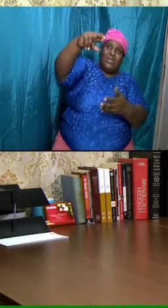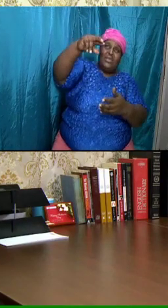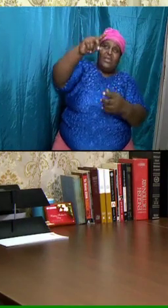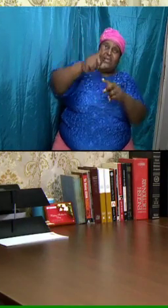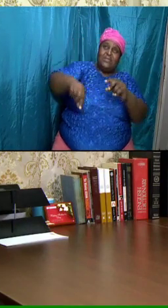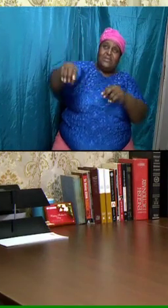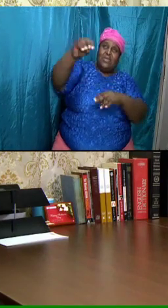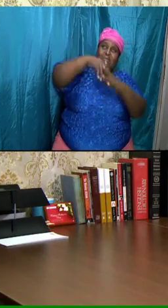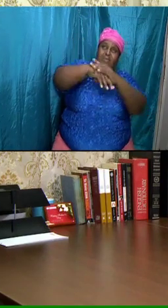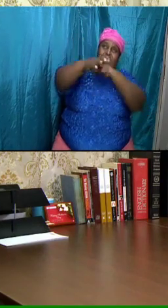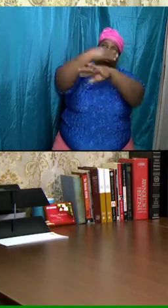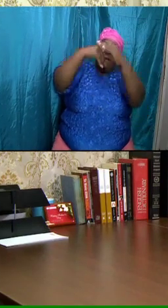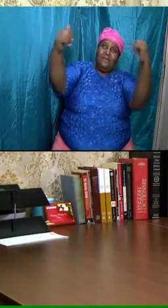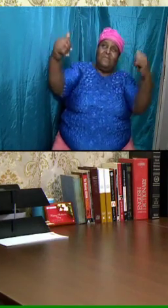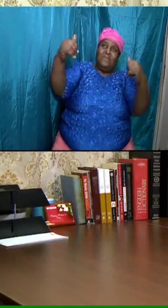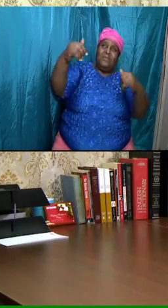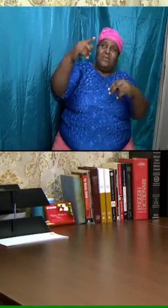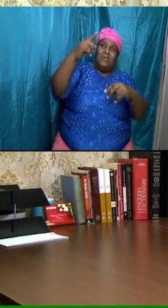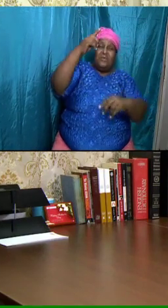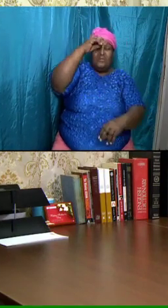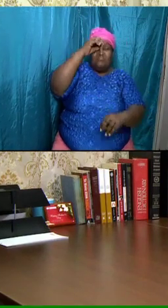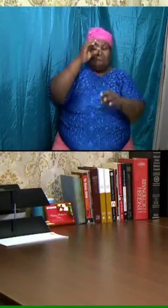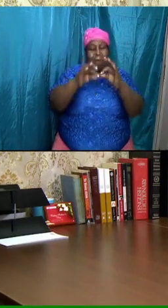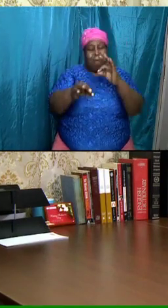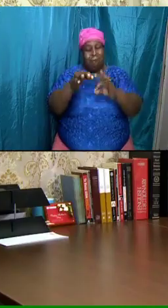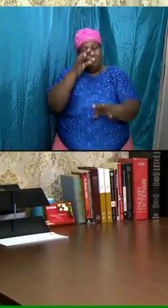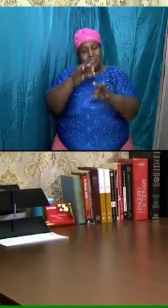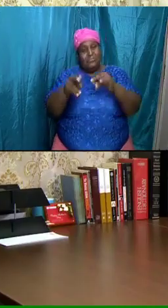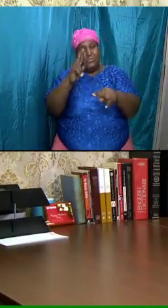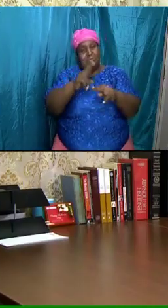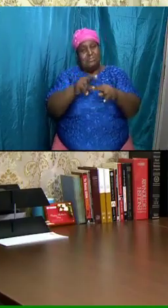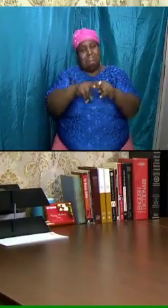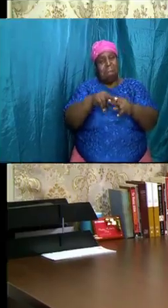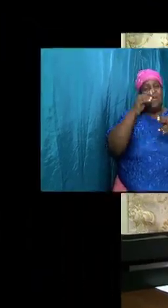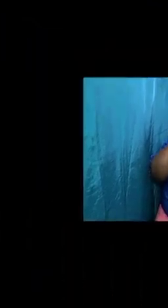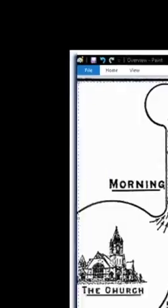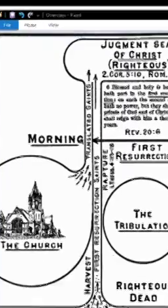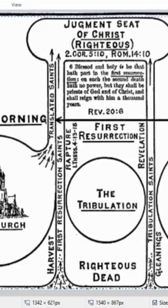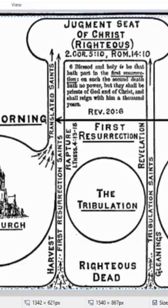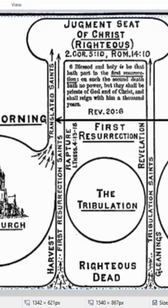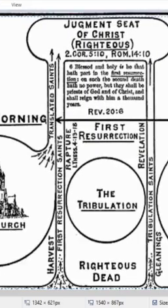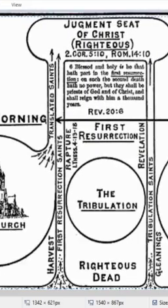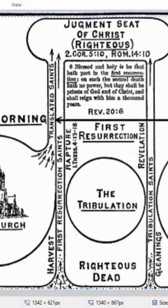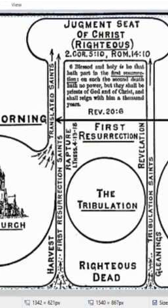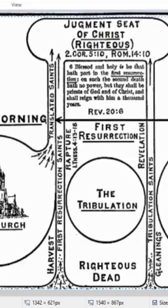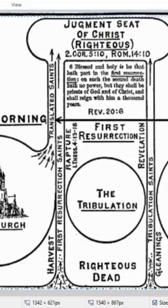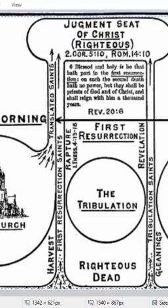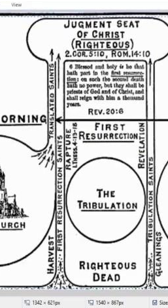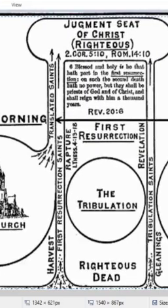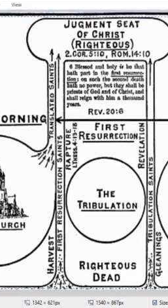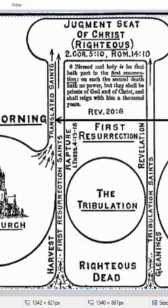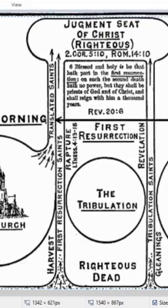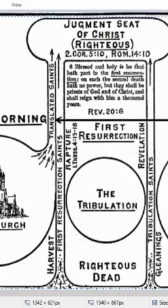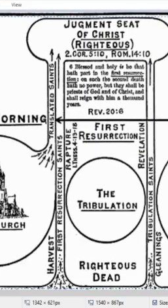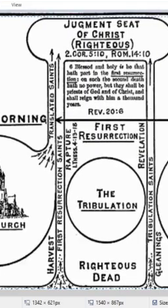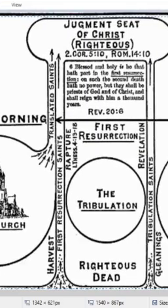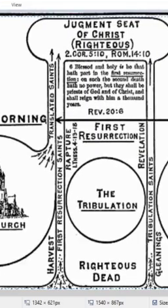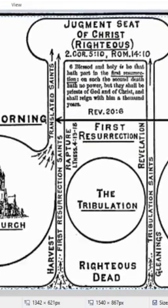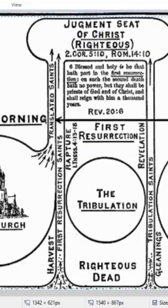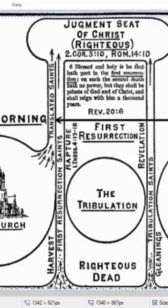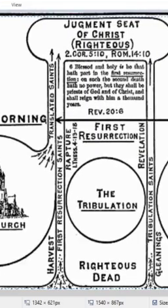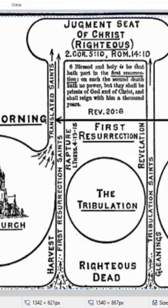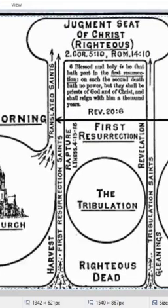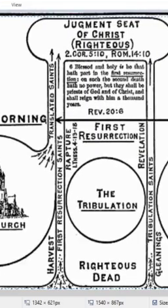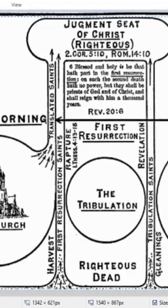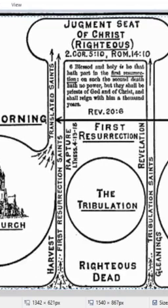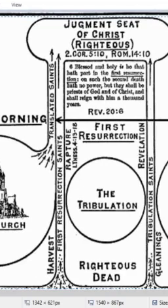heaven the judgment seat of Christ also in heaven the marriage supper of the lamb when that is true we are coming back